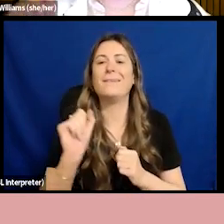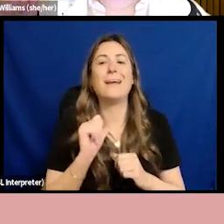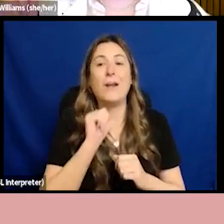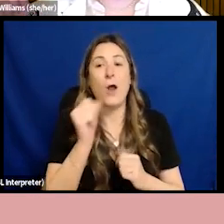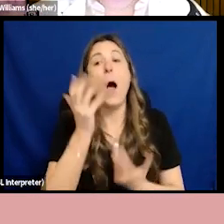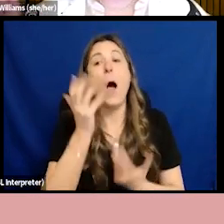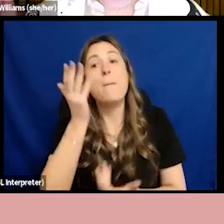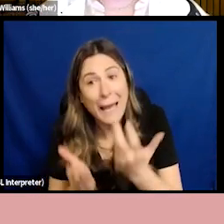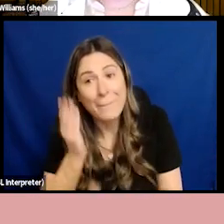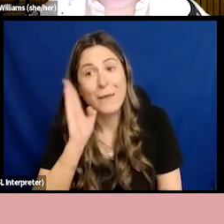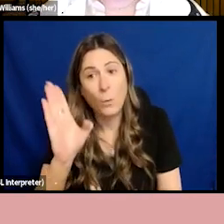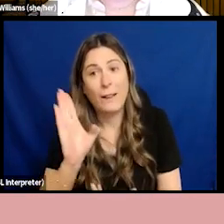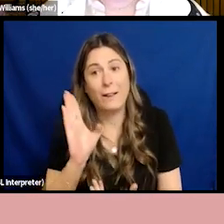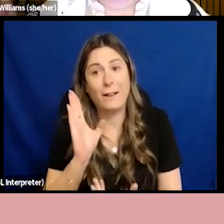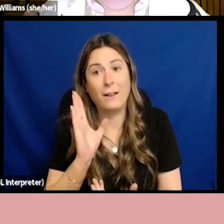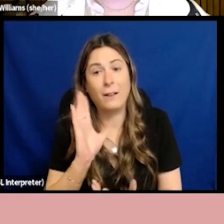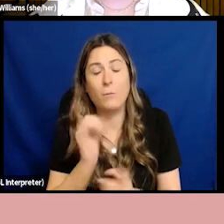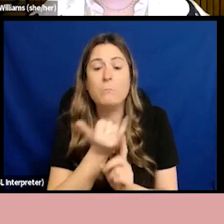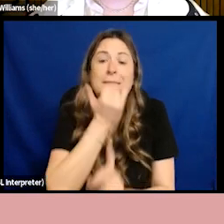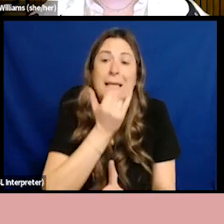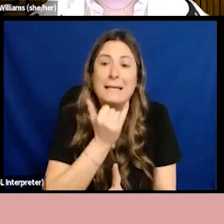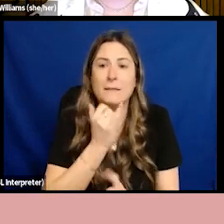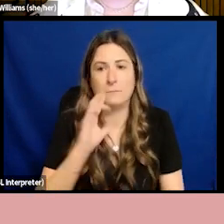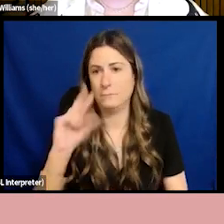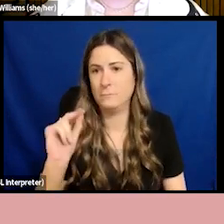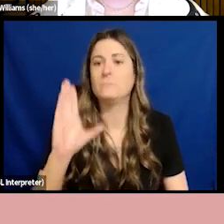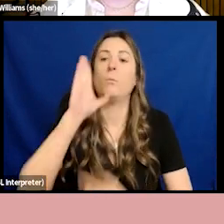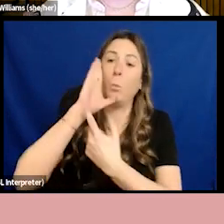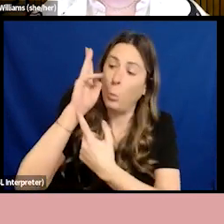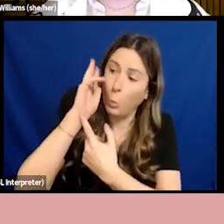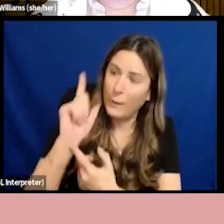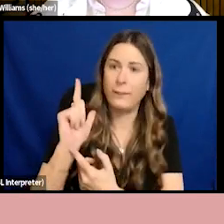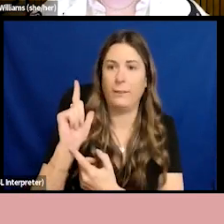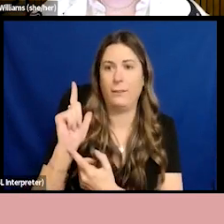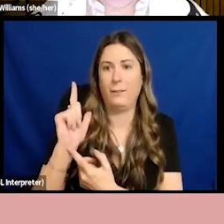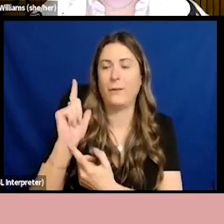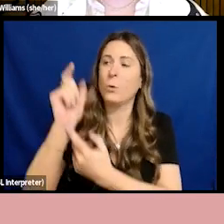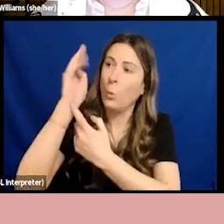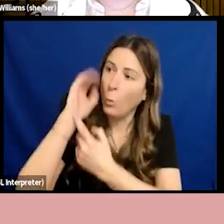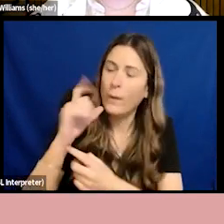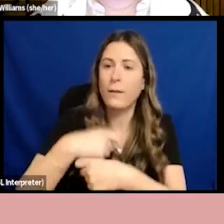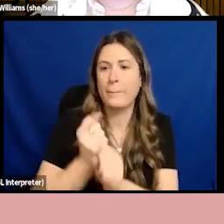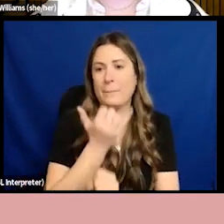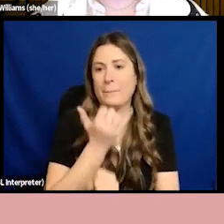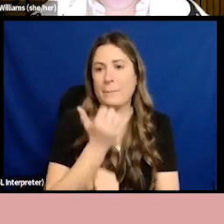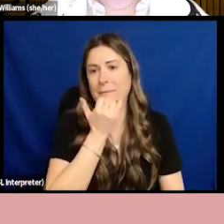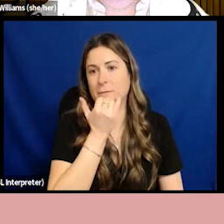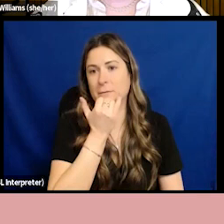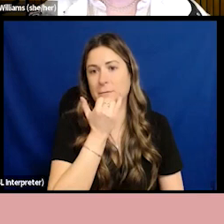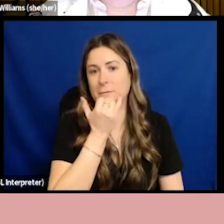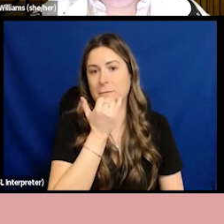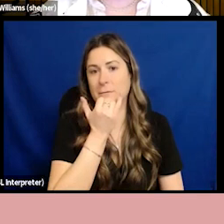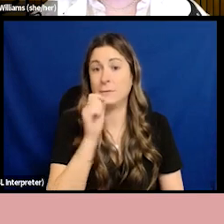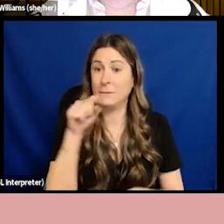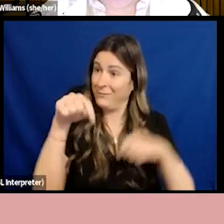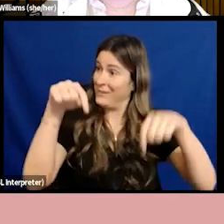you absolutely will do. You have to get comfortable with that. You will make mistakes, especially if you're new to this,